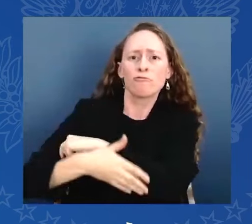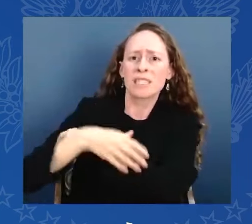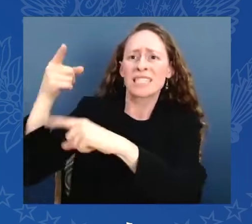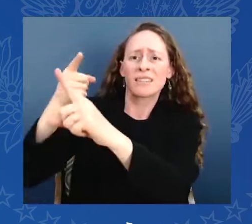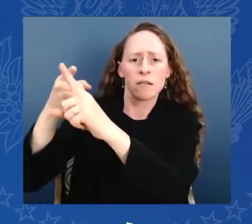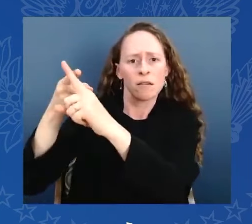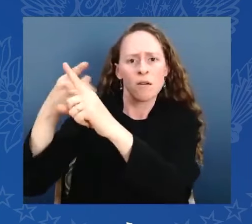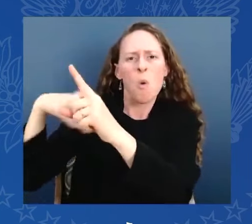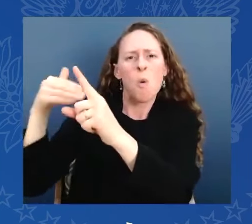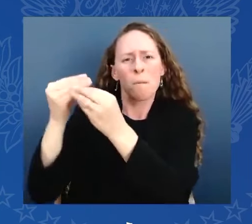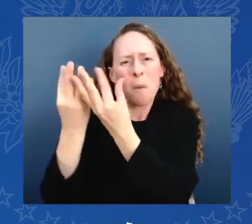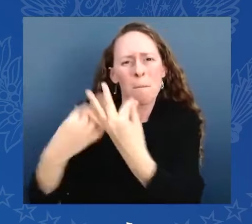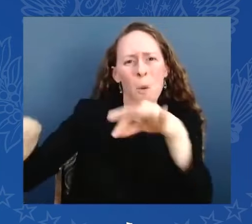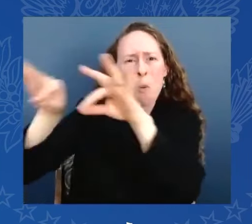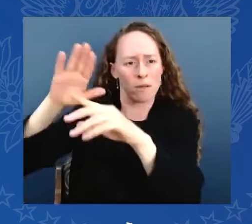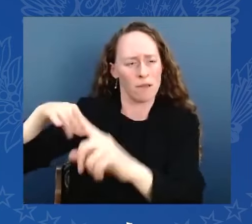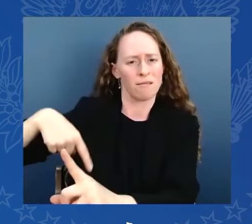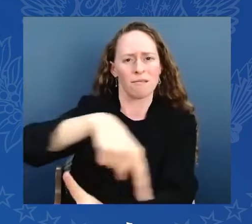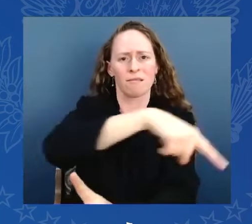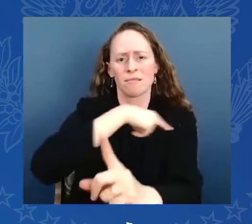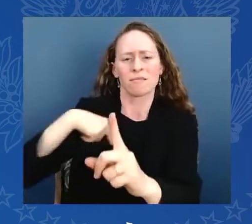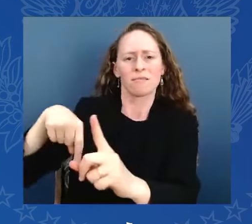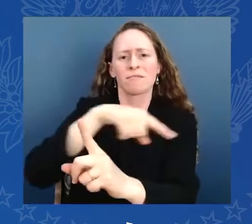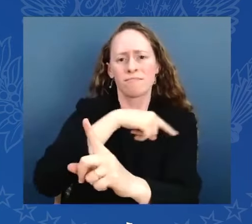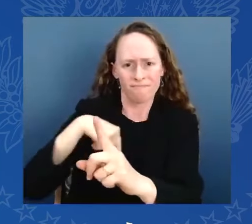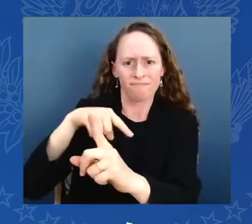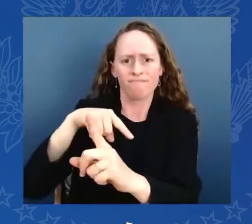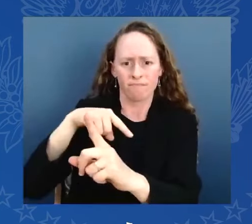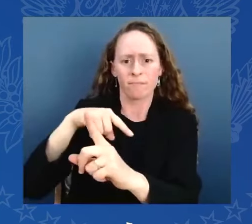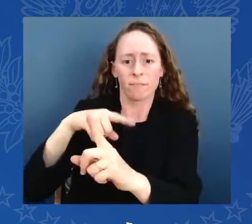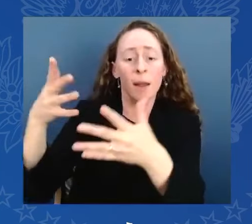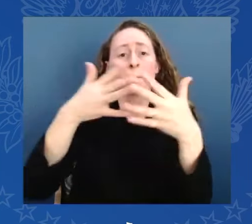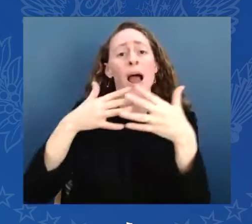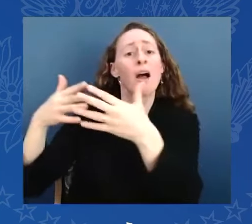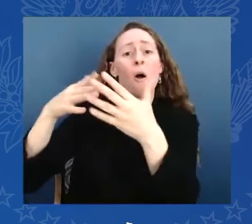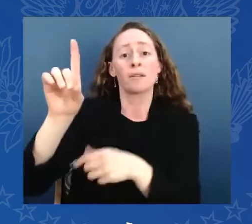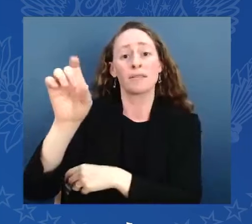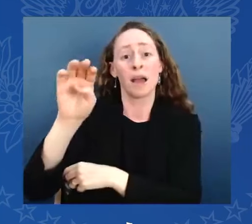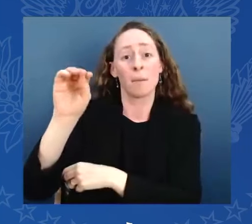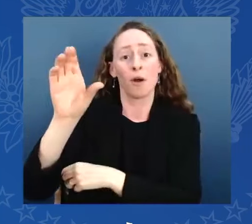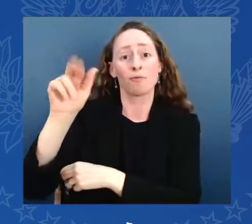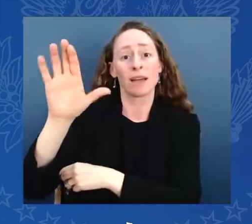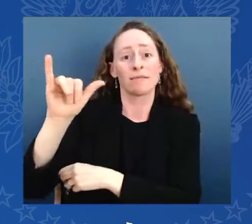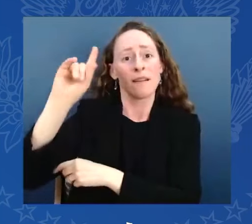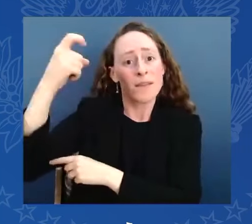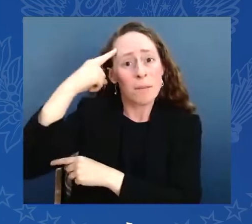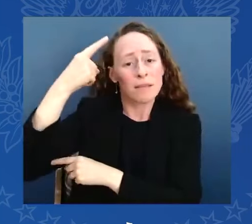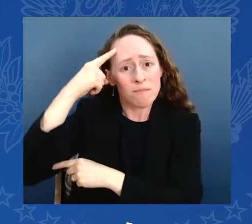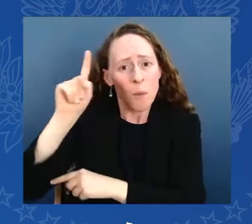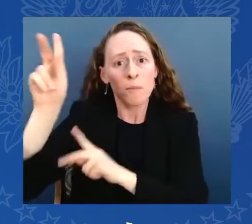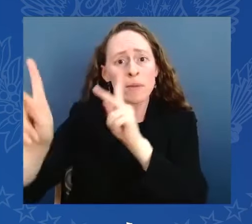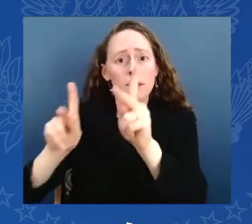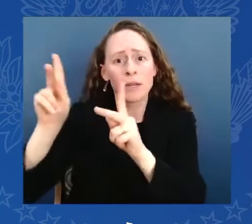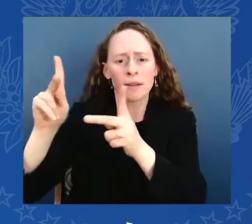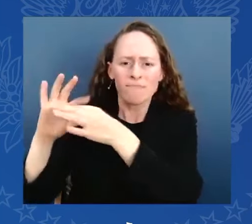itself. It must unite to protect it. You know, in recent weeks, it's become clear to me that I